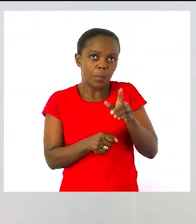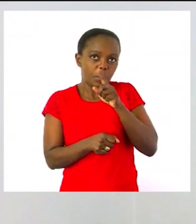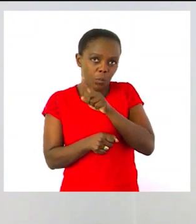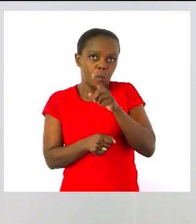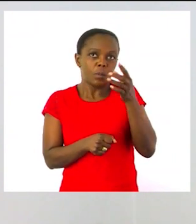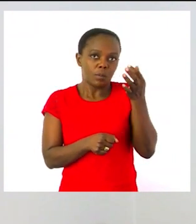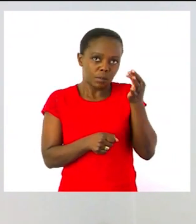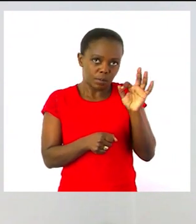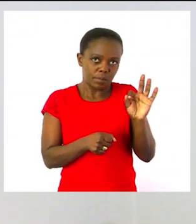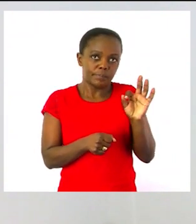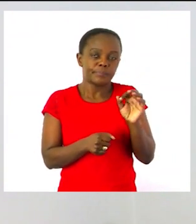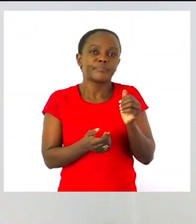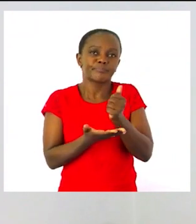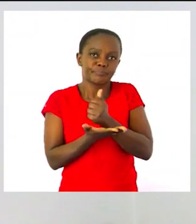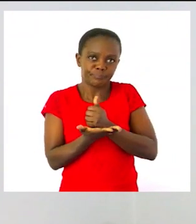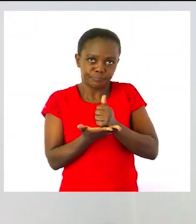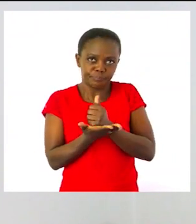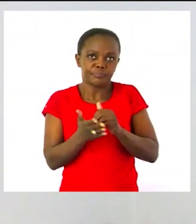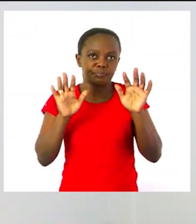Let us sanitize our hands.